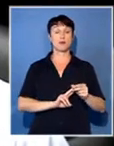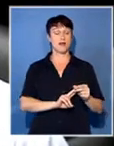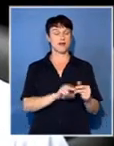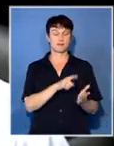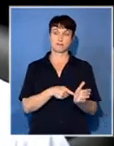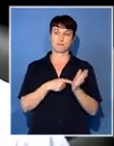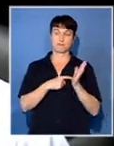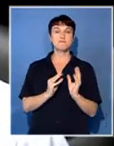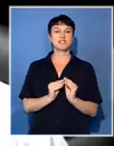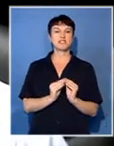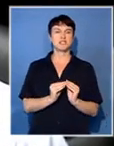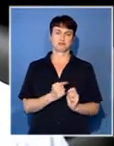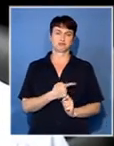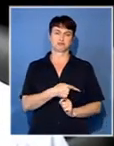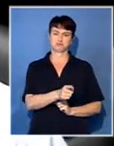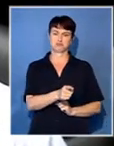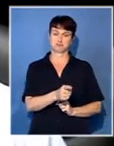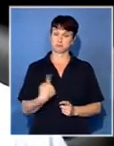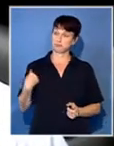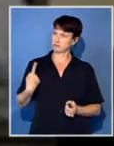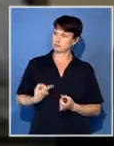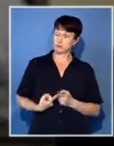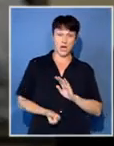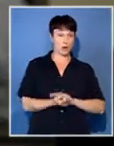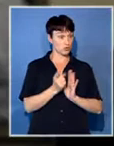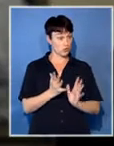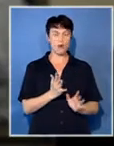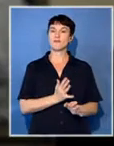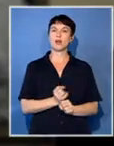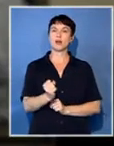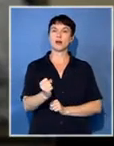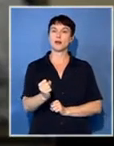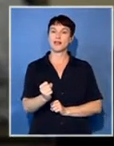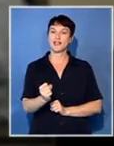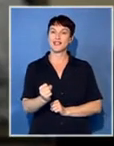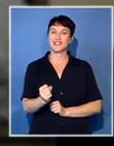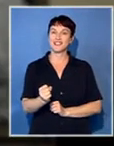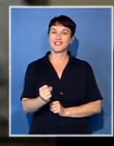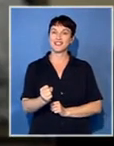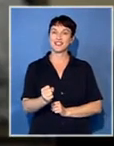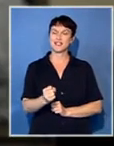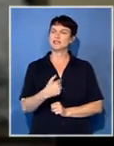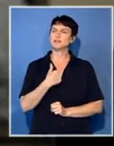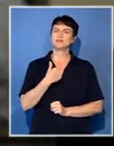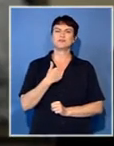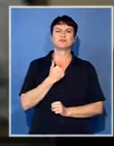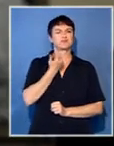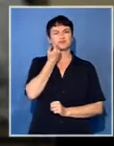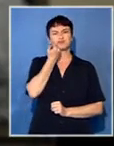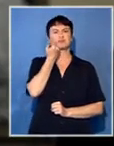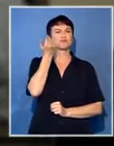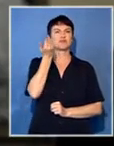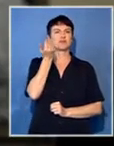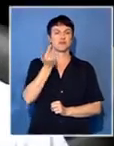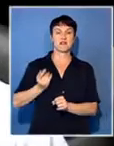it's it has never happened before we don't want to rush